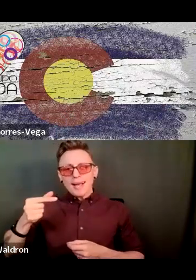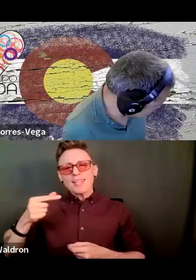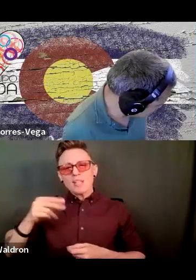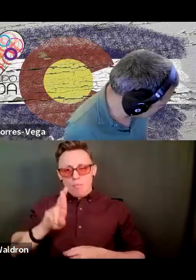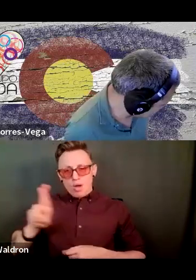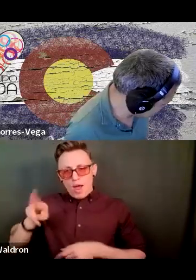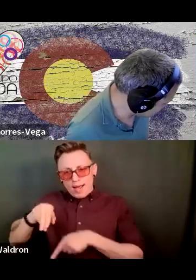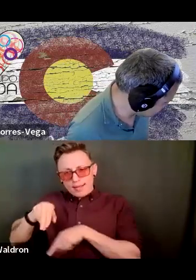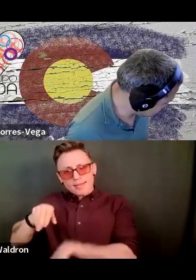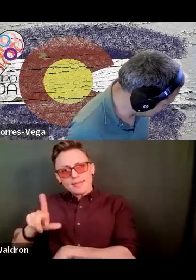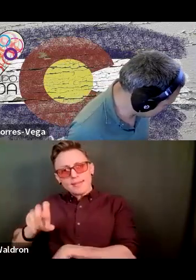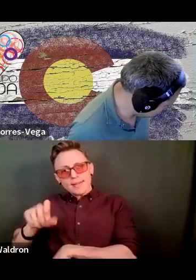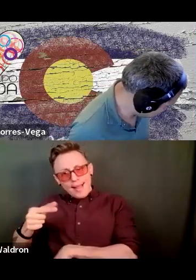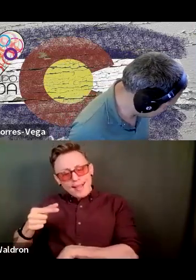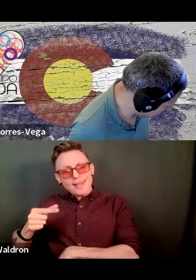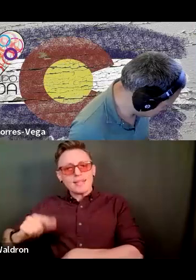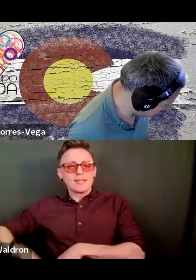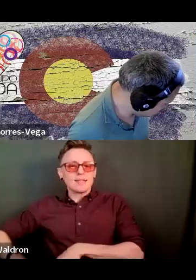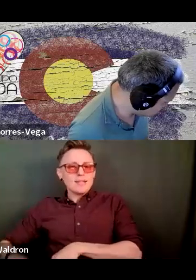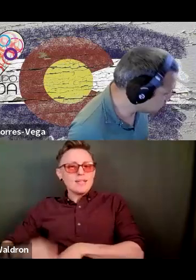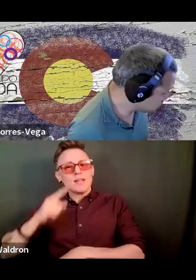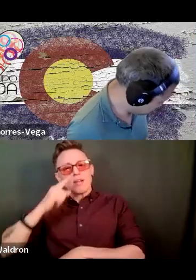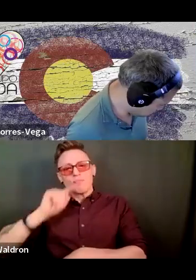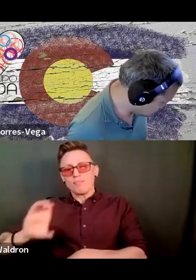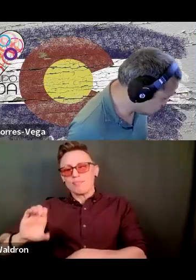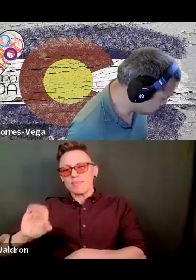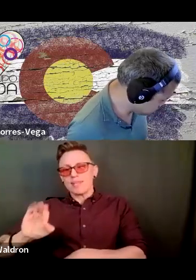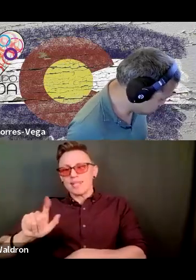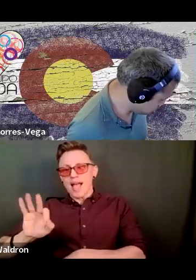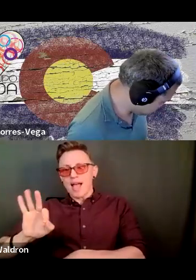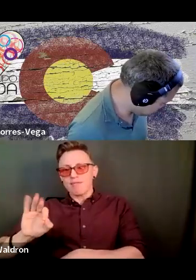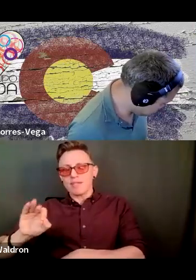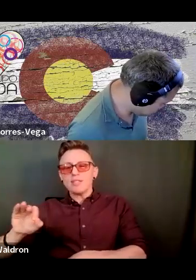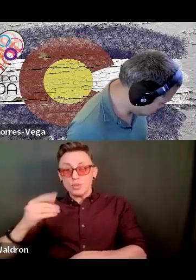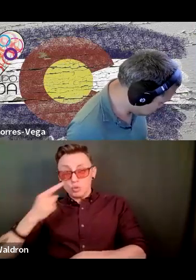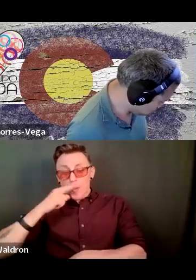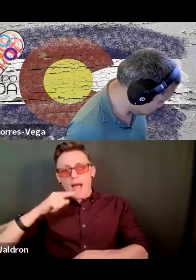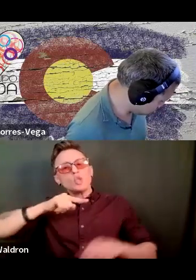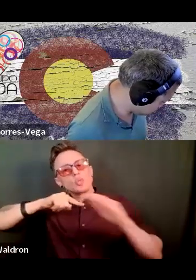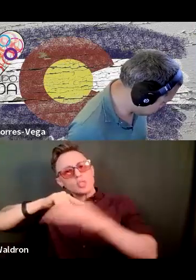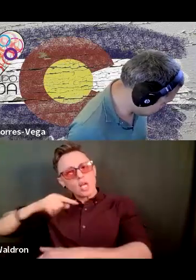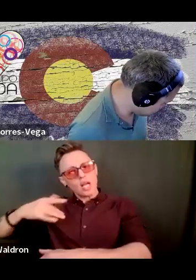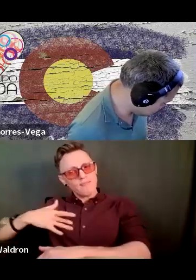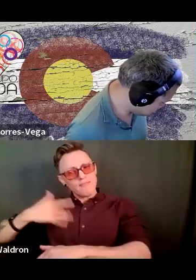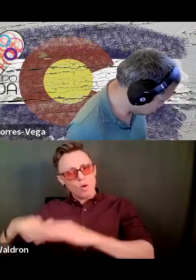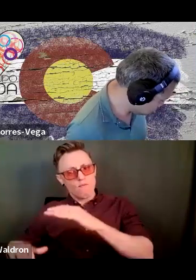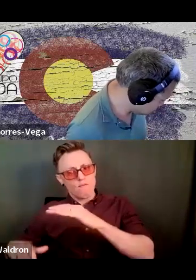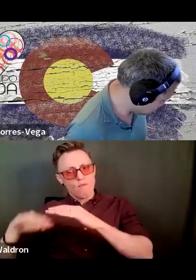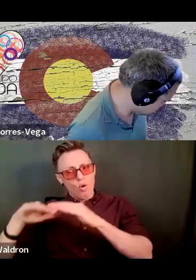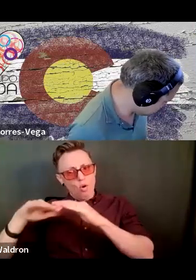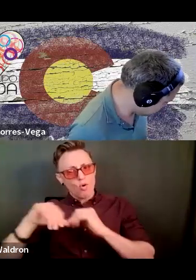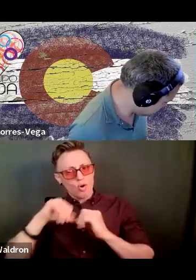just feel it to tell me if it feels like it's full? So I, you I didn't know what to do or how to really measure to tell if it's full.